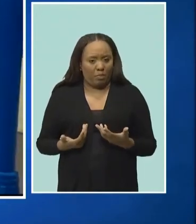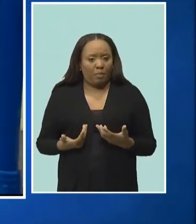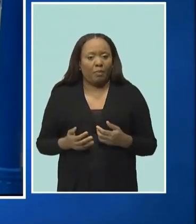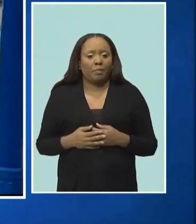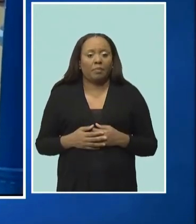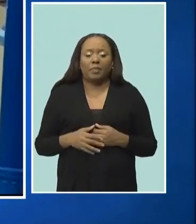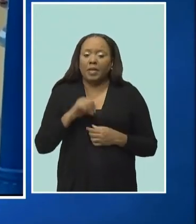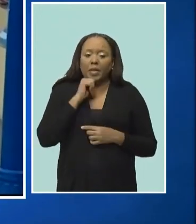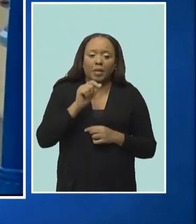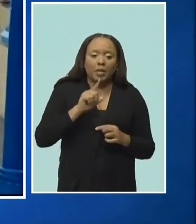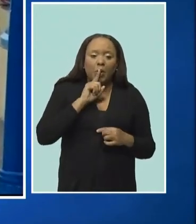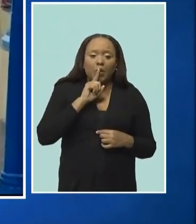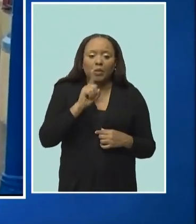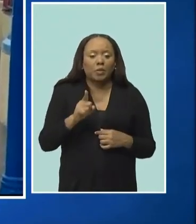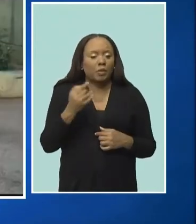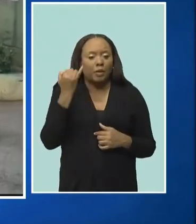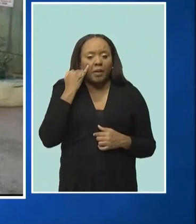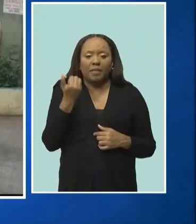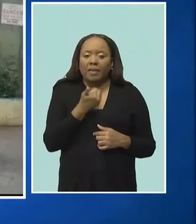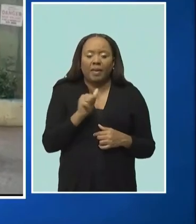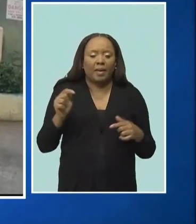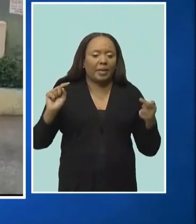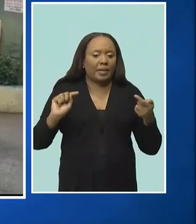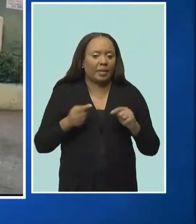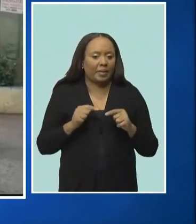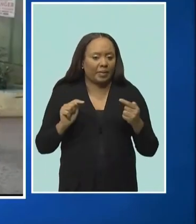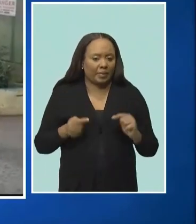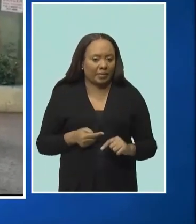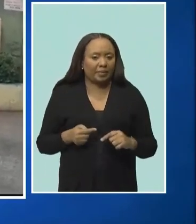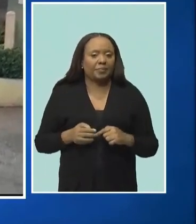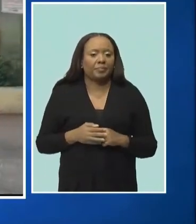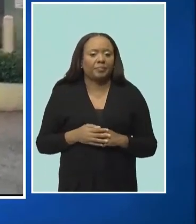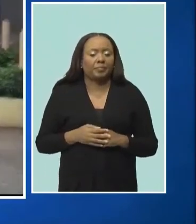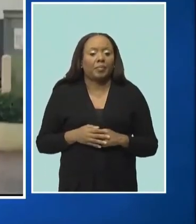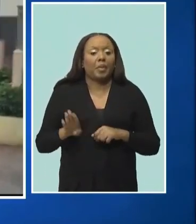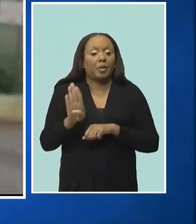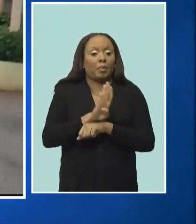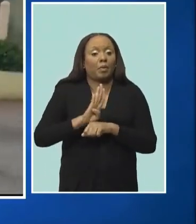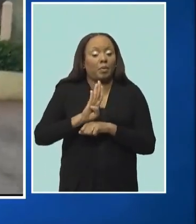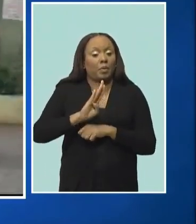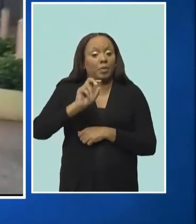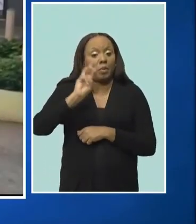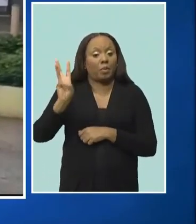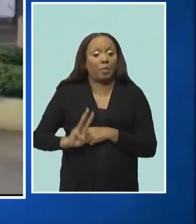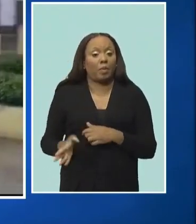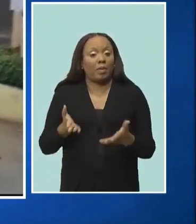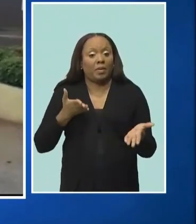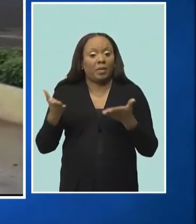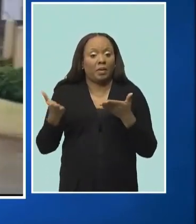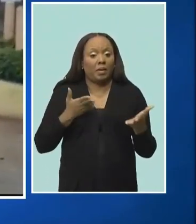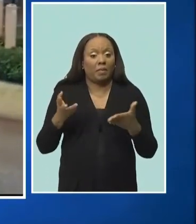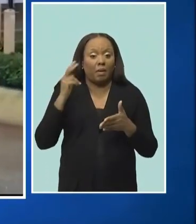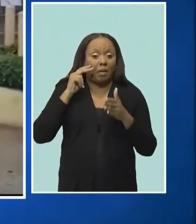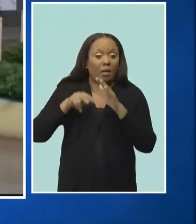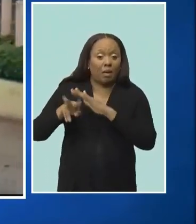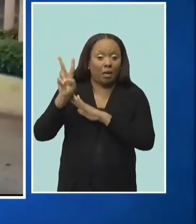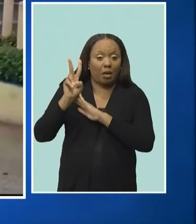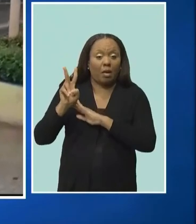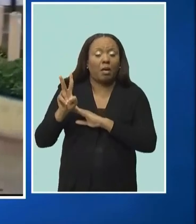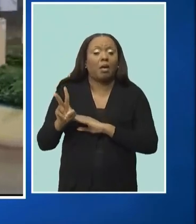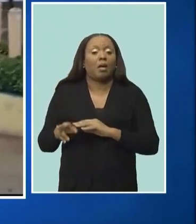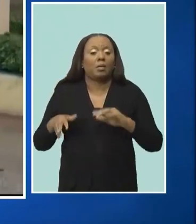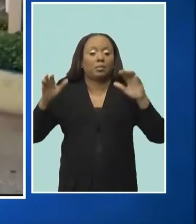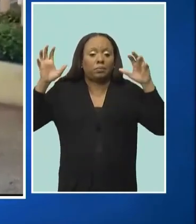was involved in an accident when he lost control of his vehicle. It's unclear at this time if any injuries were sustained.